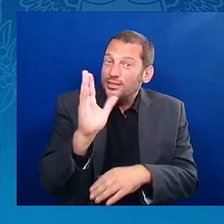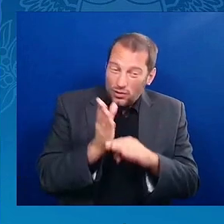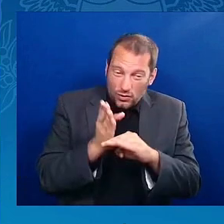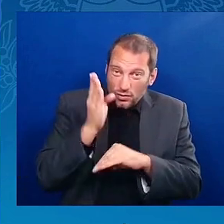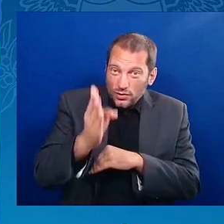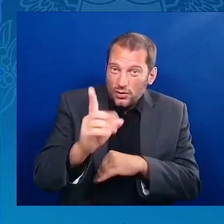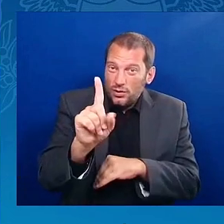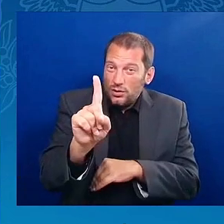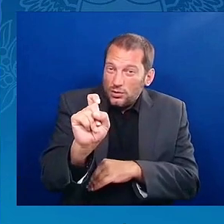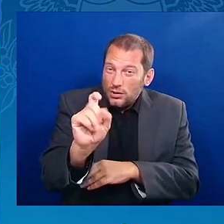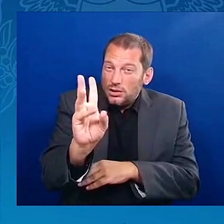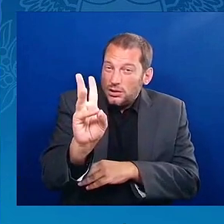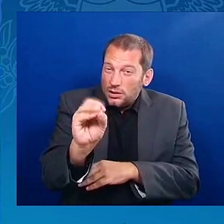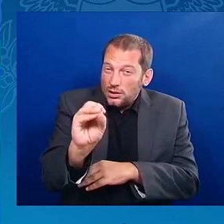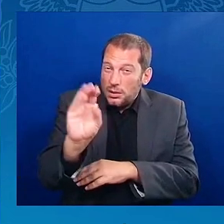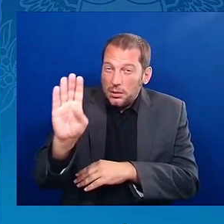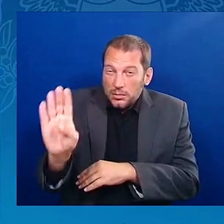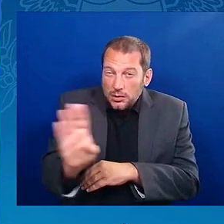5 million Americans.